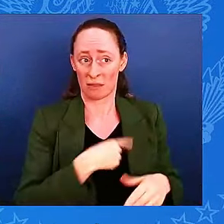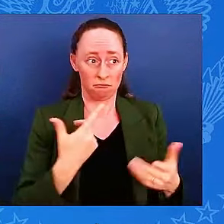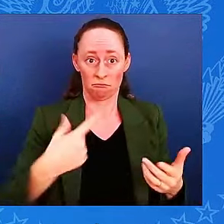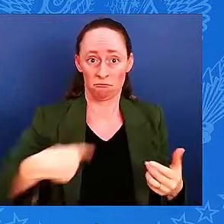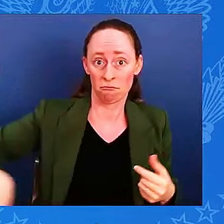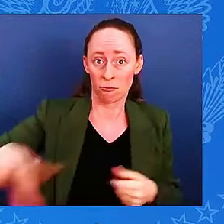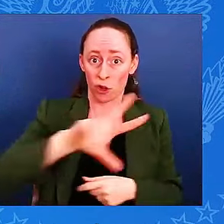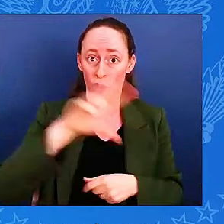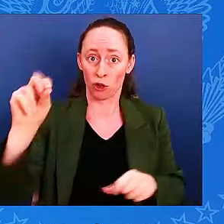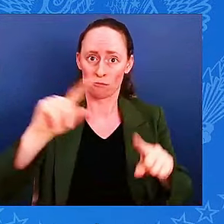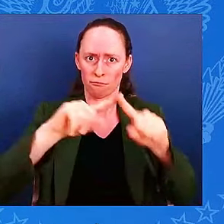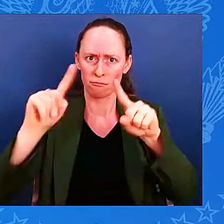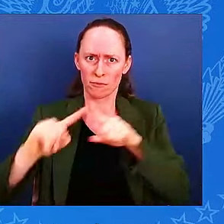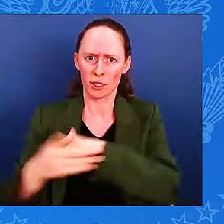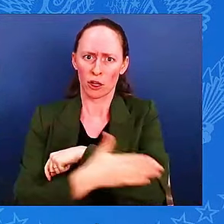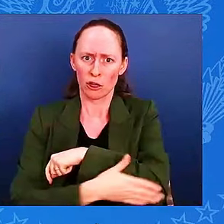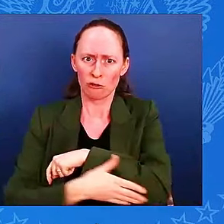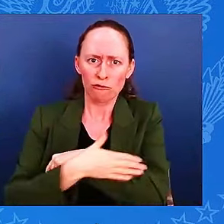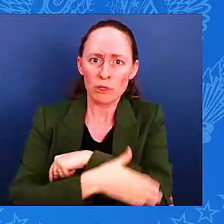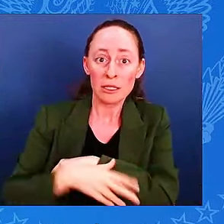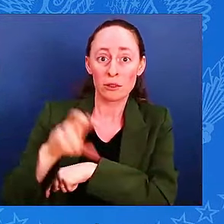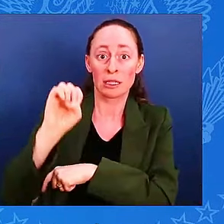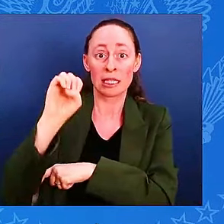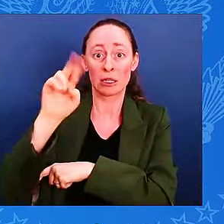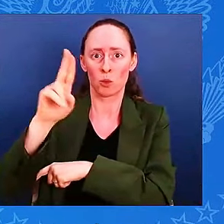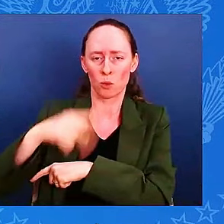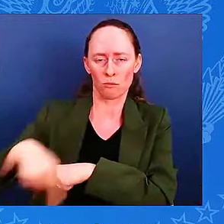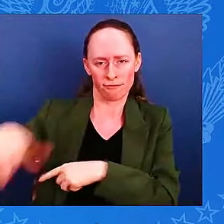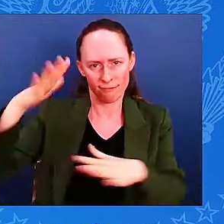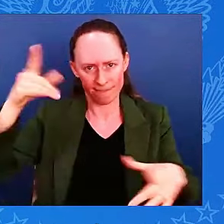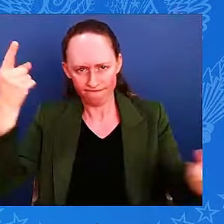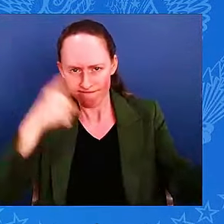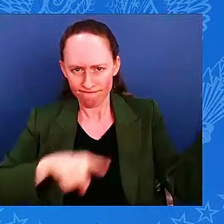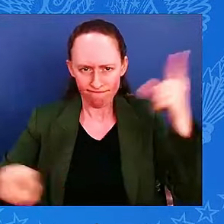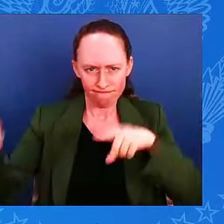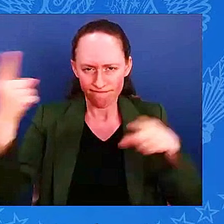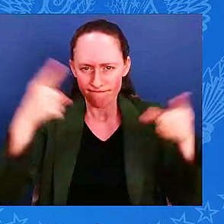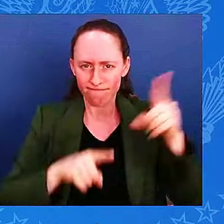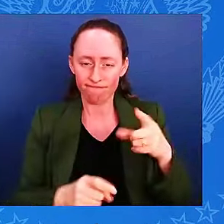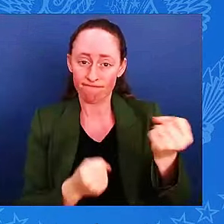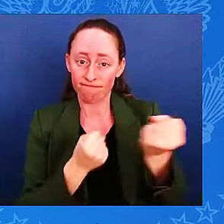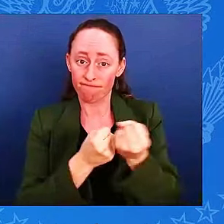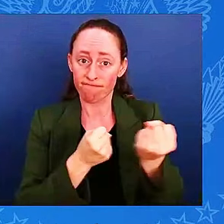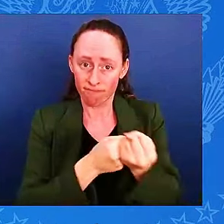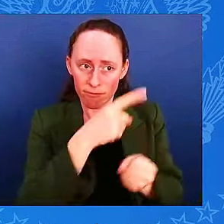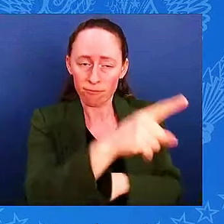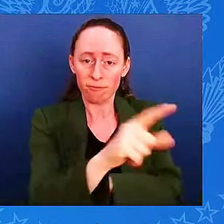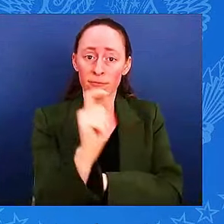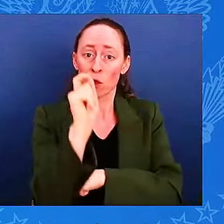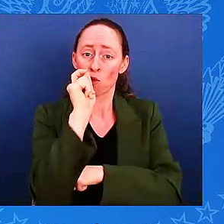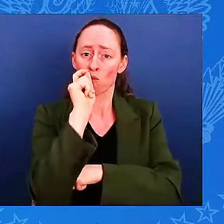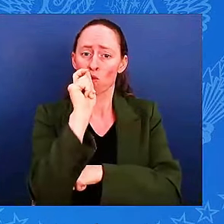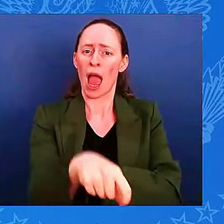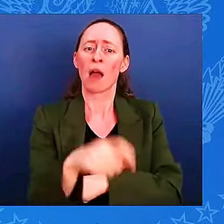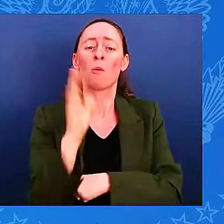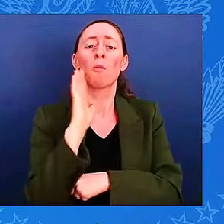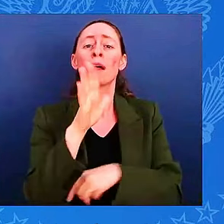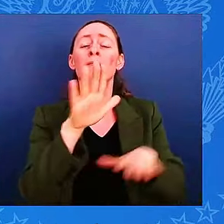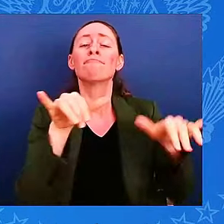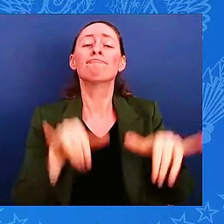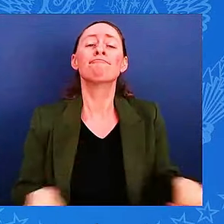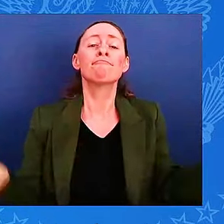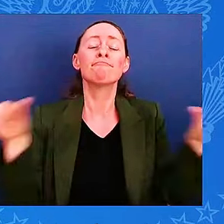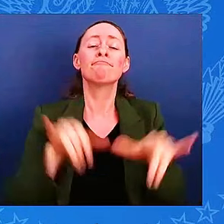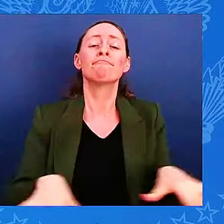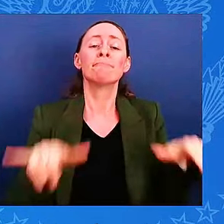as Ukraine continues to make necessary reforms to fight corruption, we're committed to providing Ukraine with the resources it needs to build back